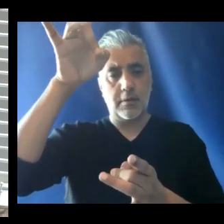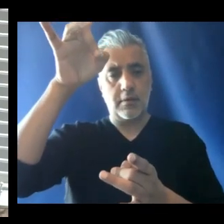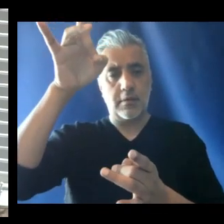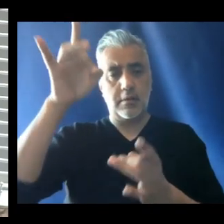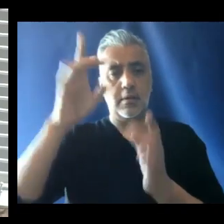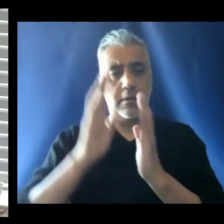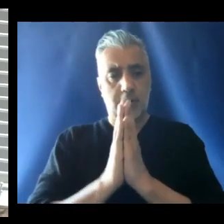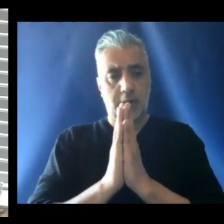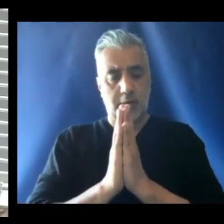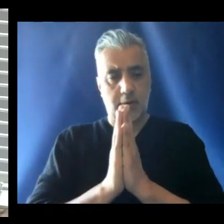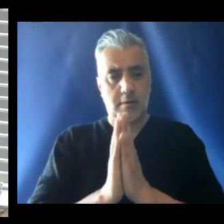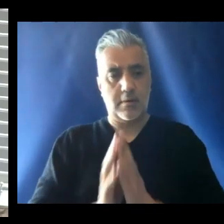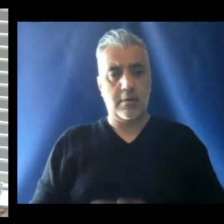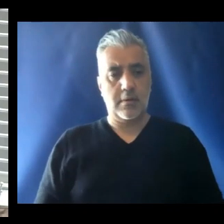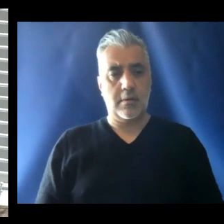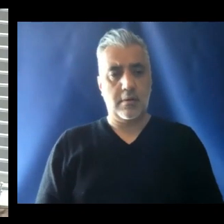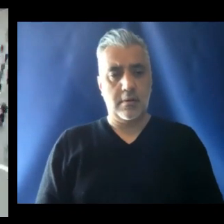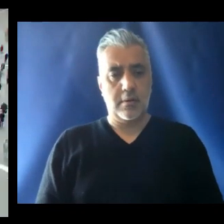Amen.